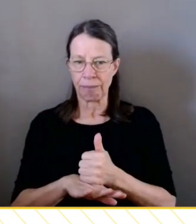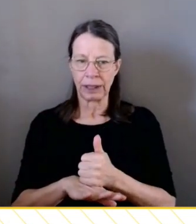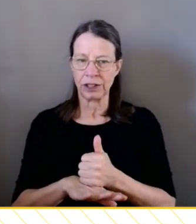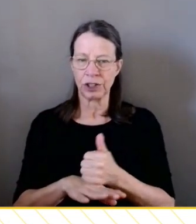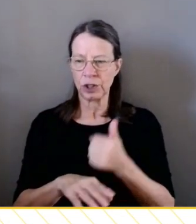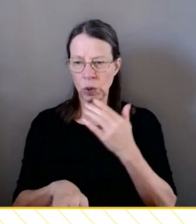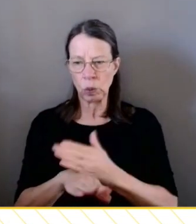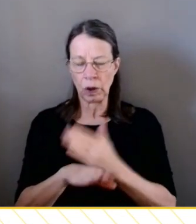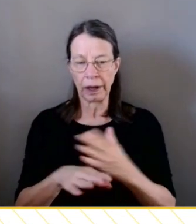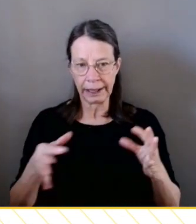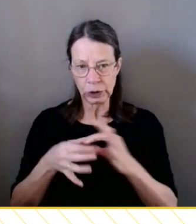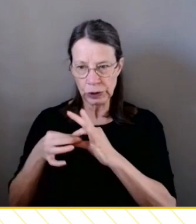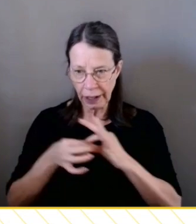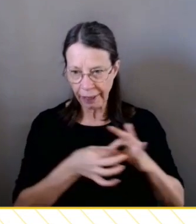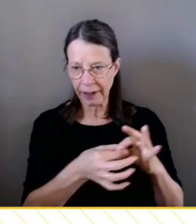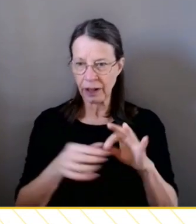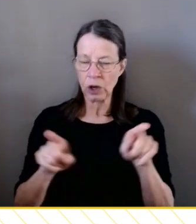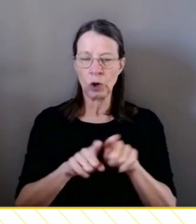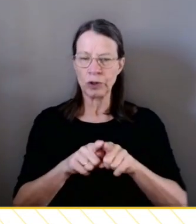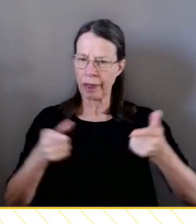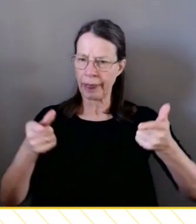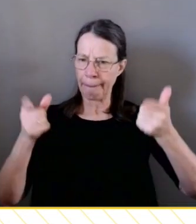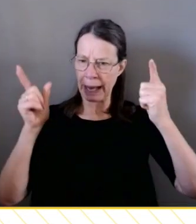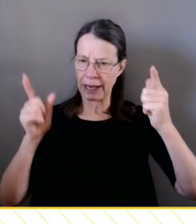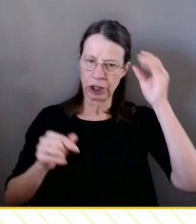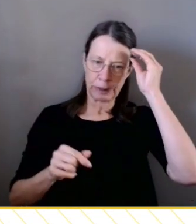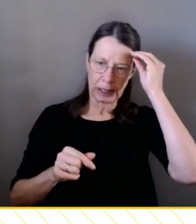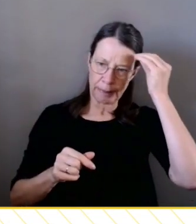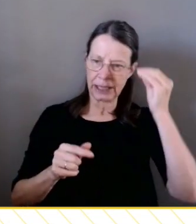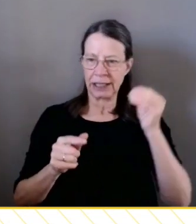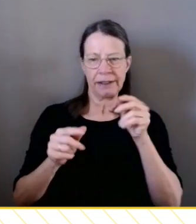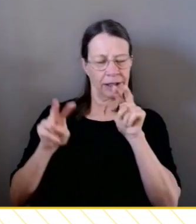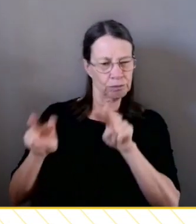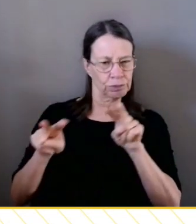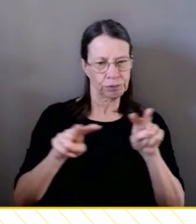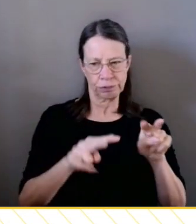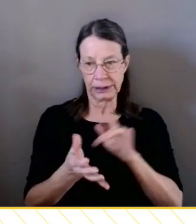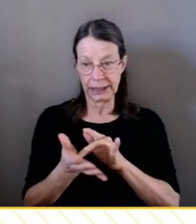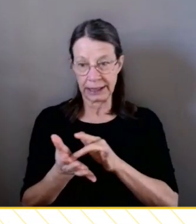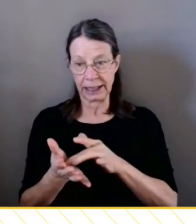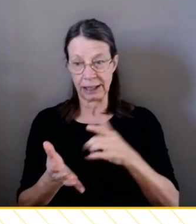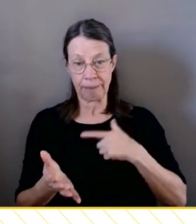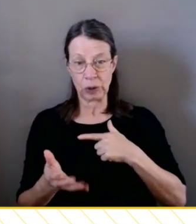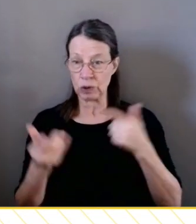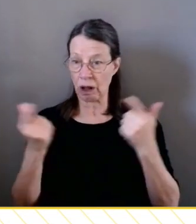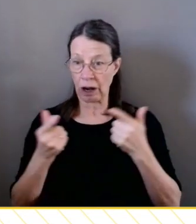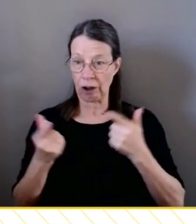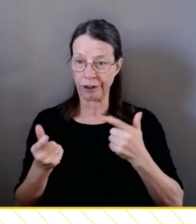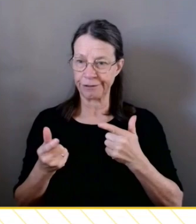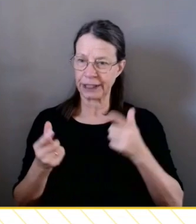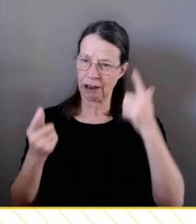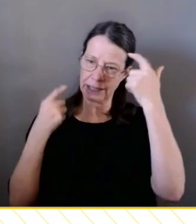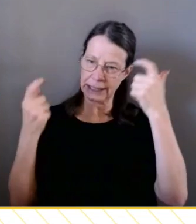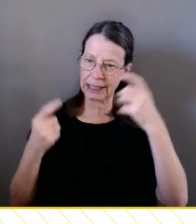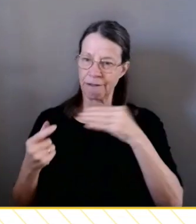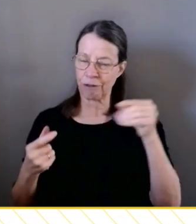oversees the work of the centre. The inspiration for a lot of the content has come really from that committee. Our operations